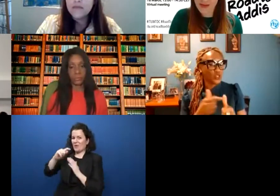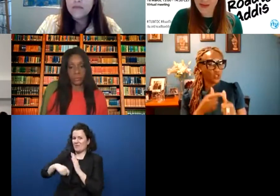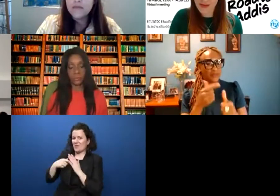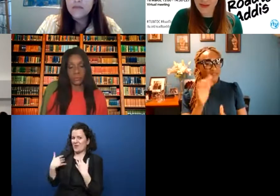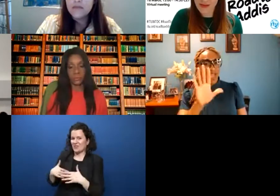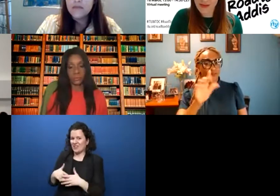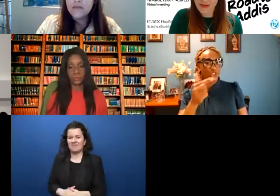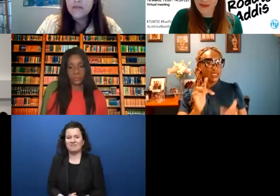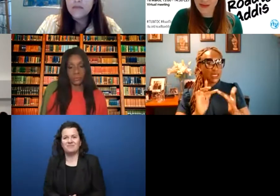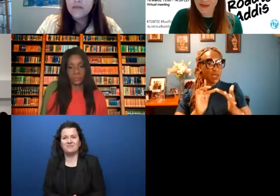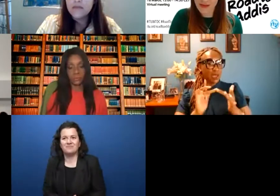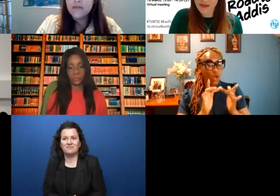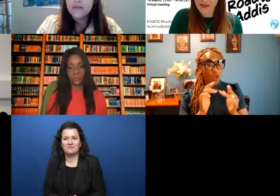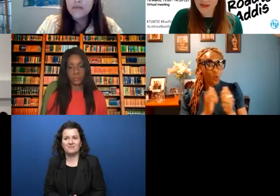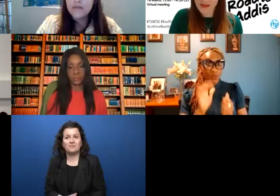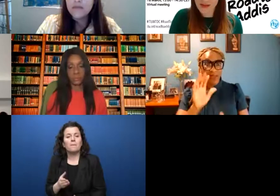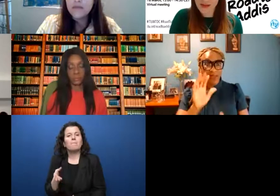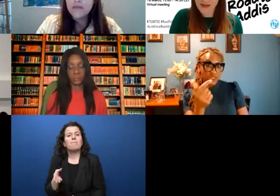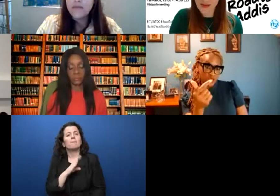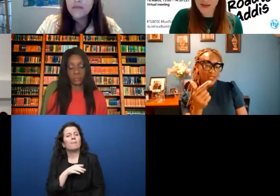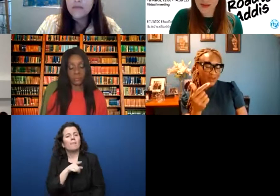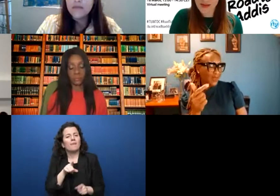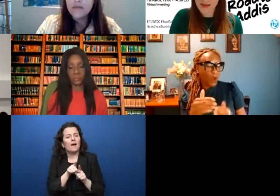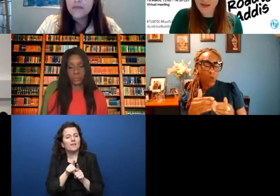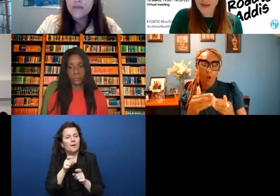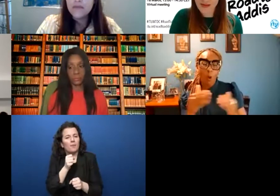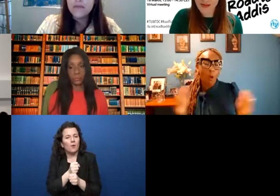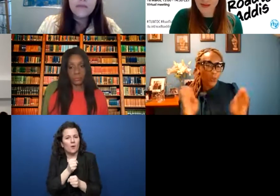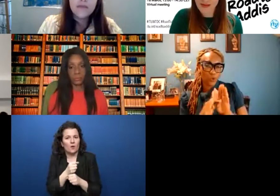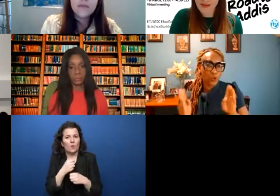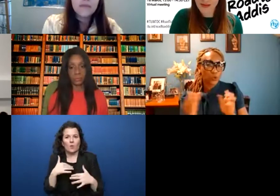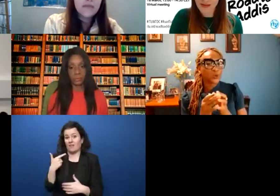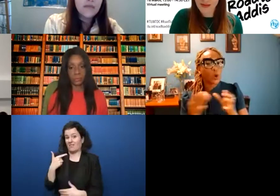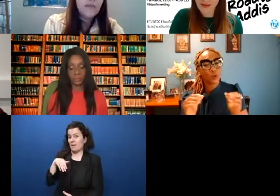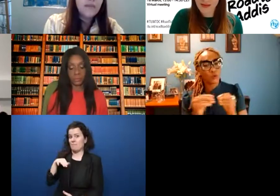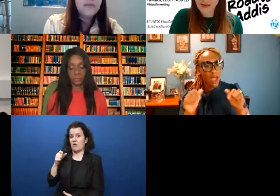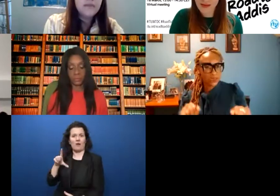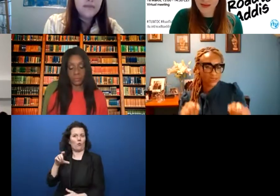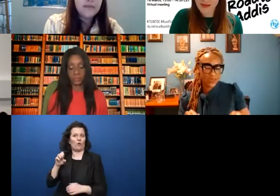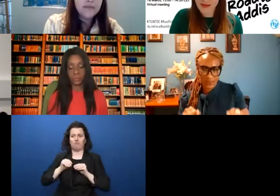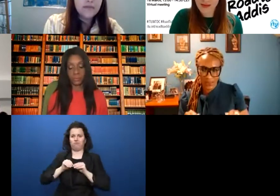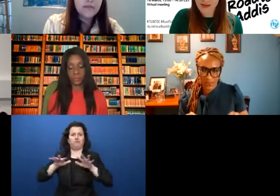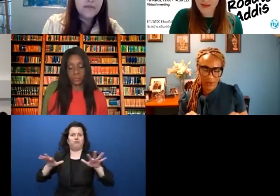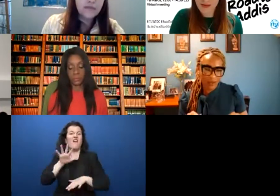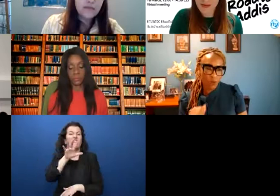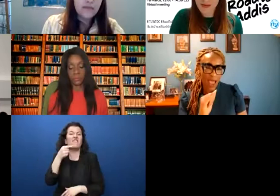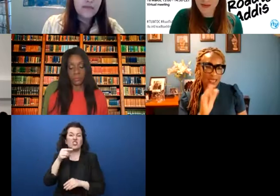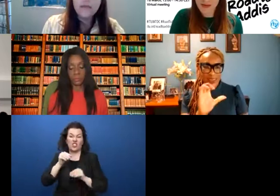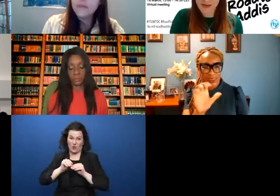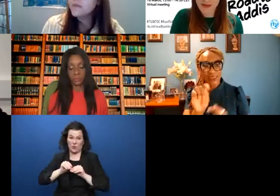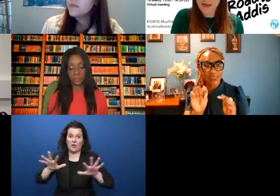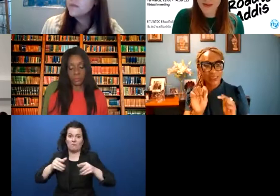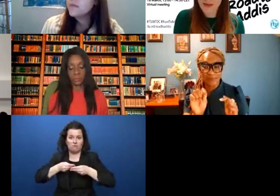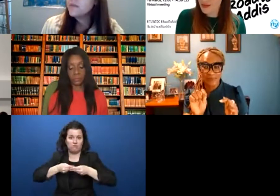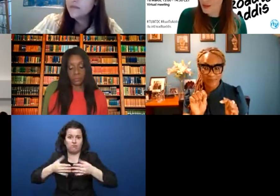not least, we are on the road to being the largest 5G provider. And once 5G is available,